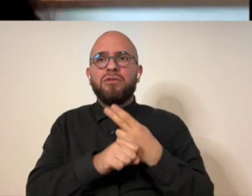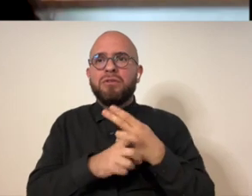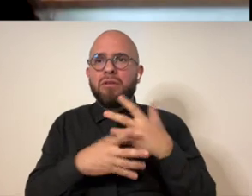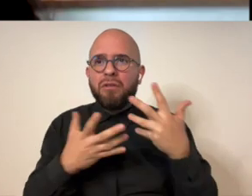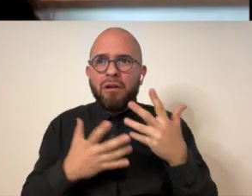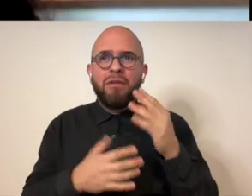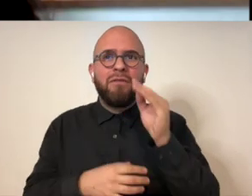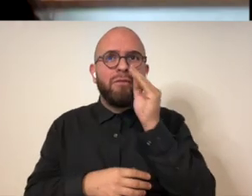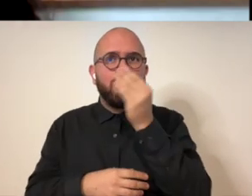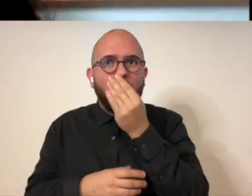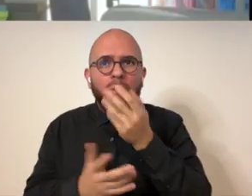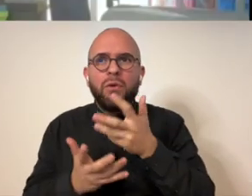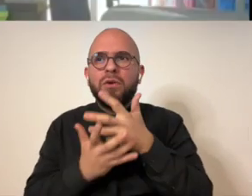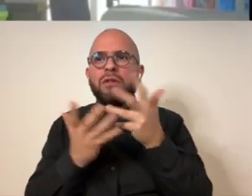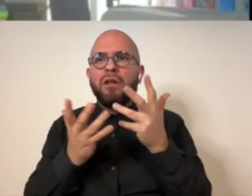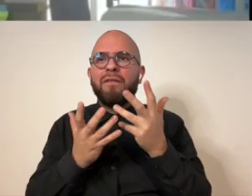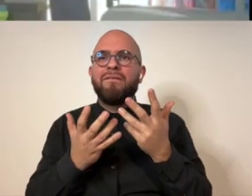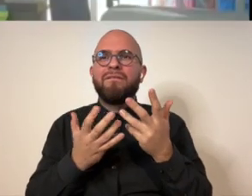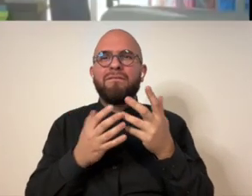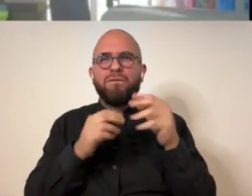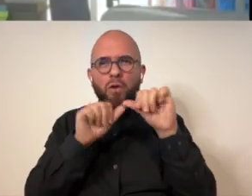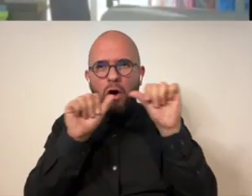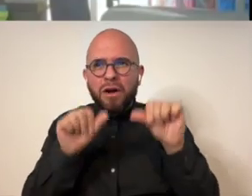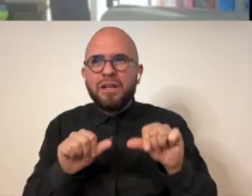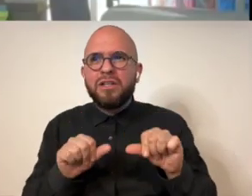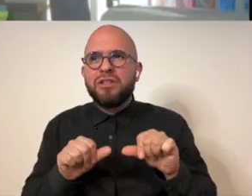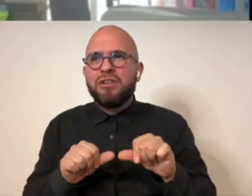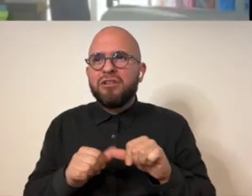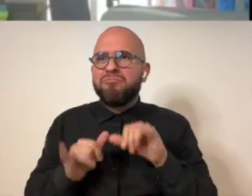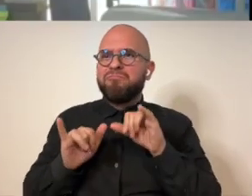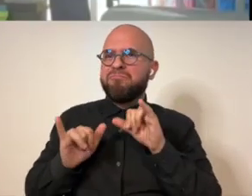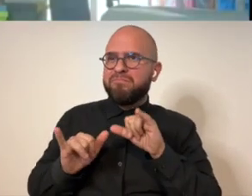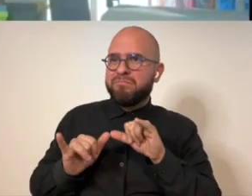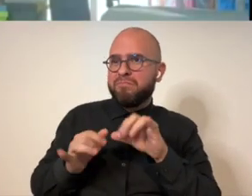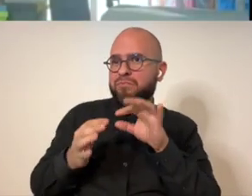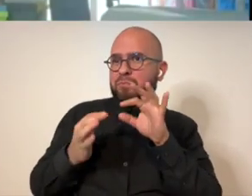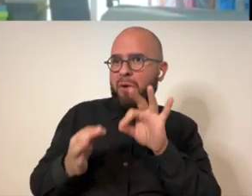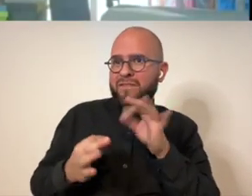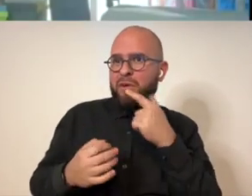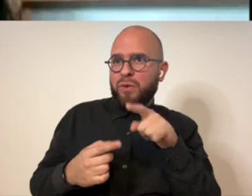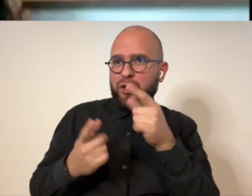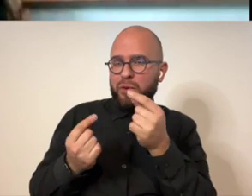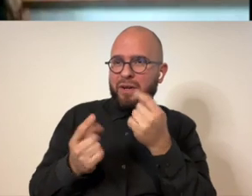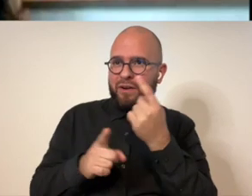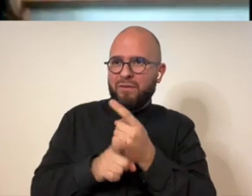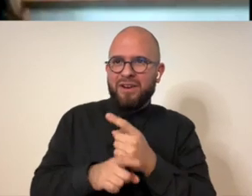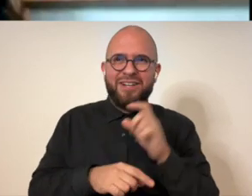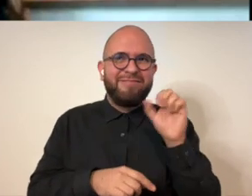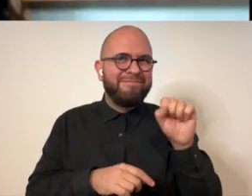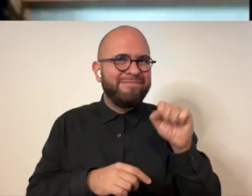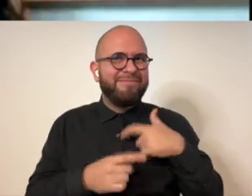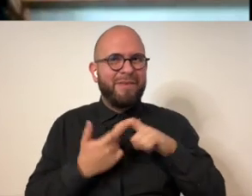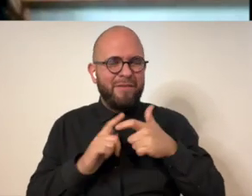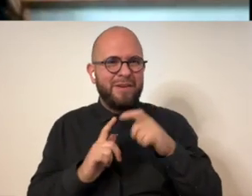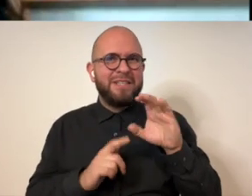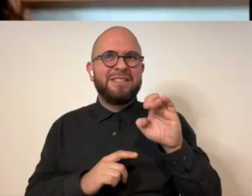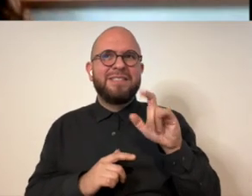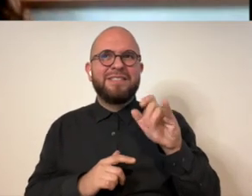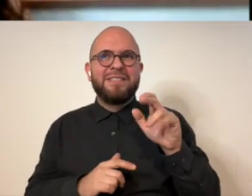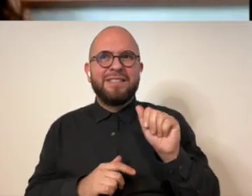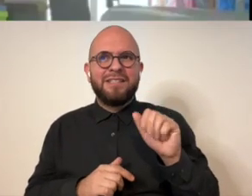of florals a lot of architecture things like that hmm so perfect for what you're doing